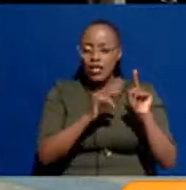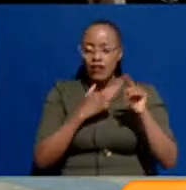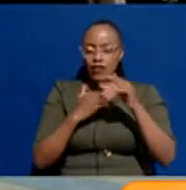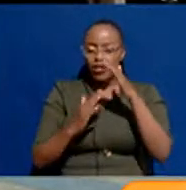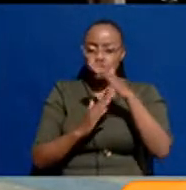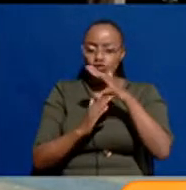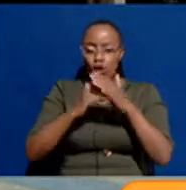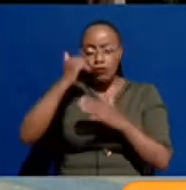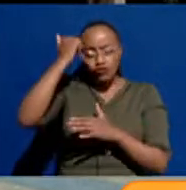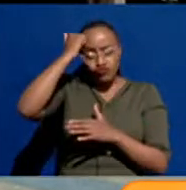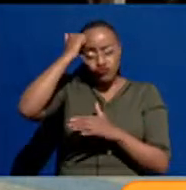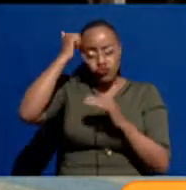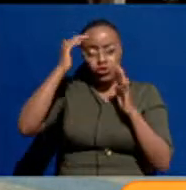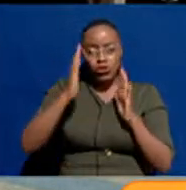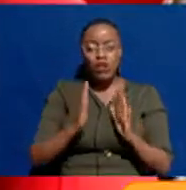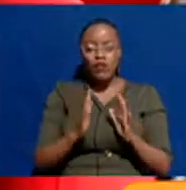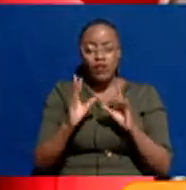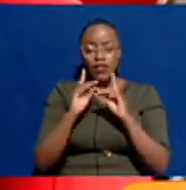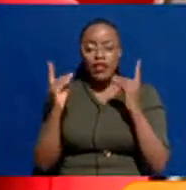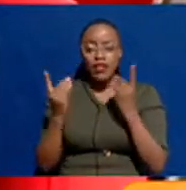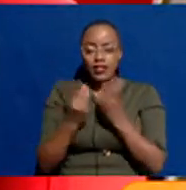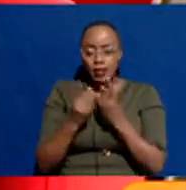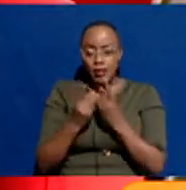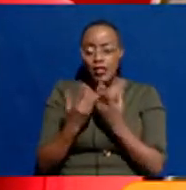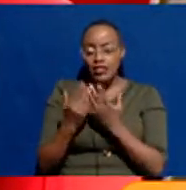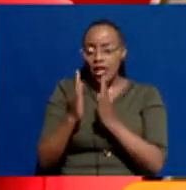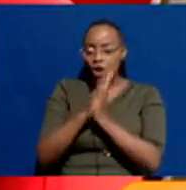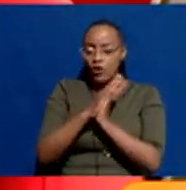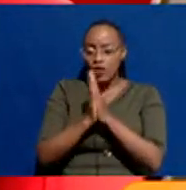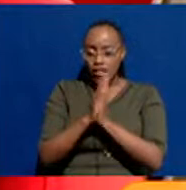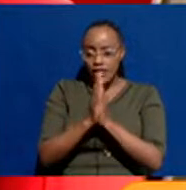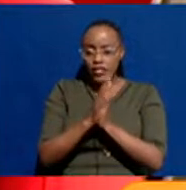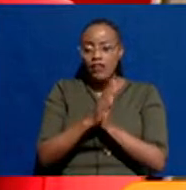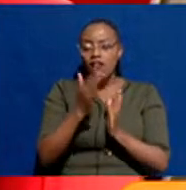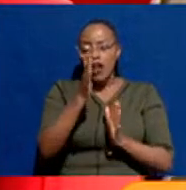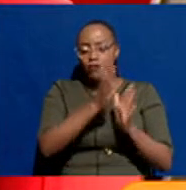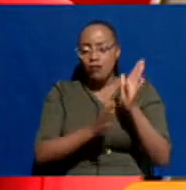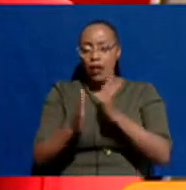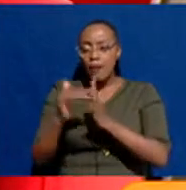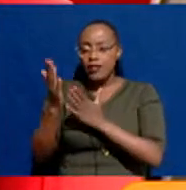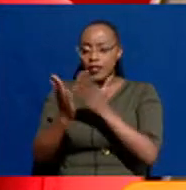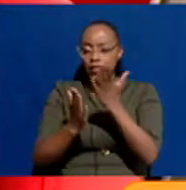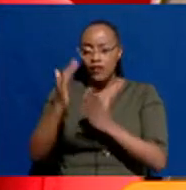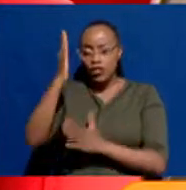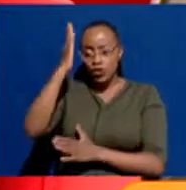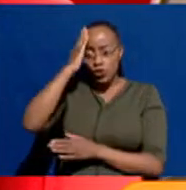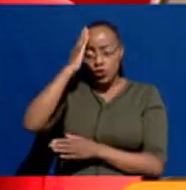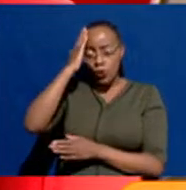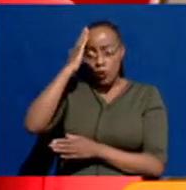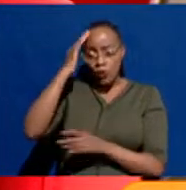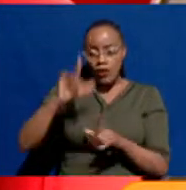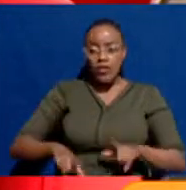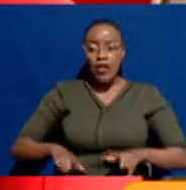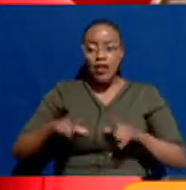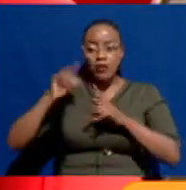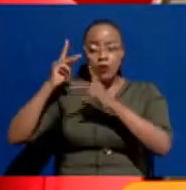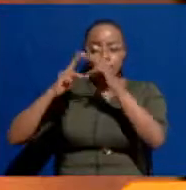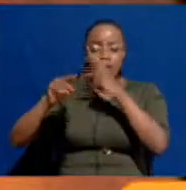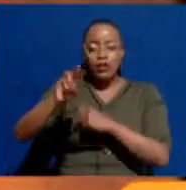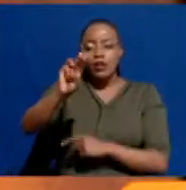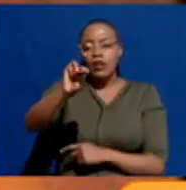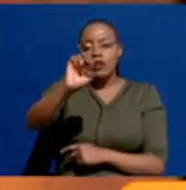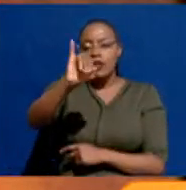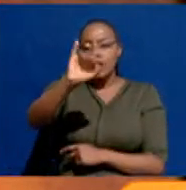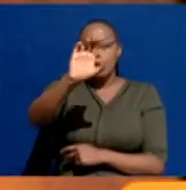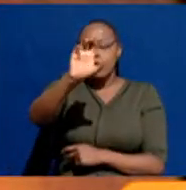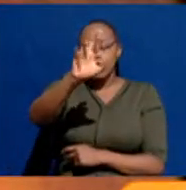scholarly minds, the Department of Literature on Tuesday organized a service to memorialize the life of Professor Mishere